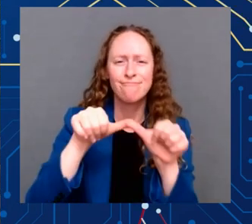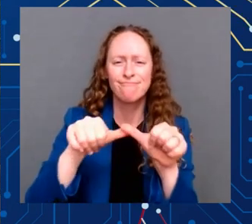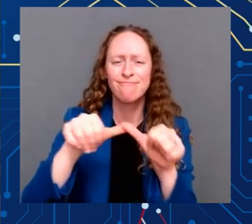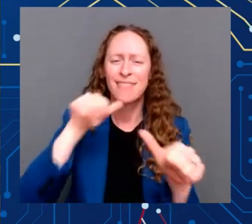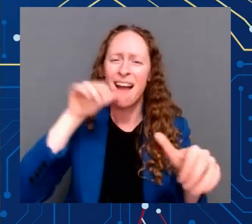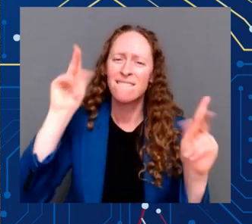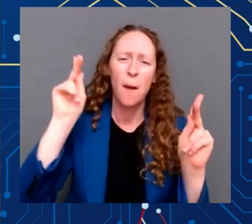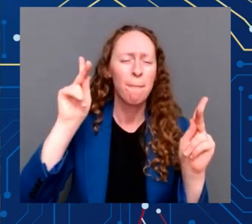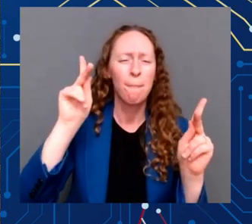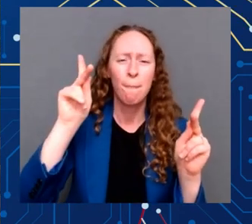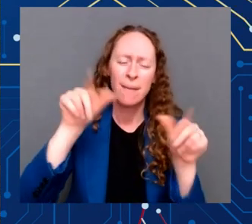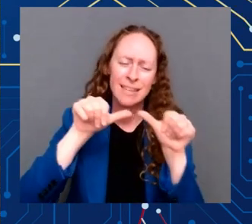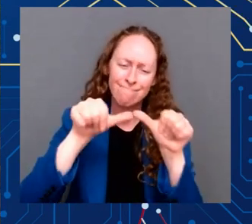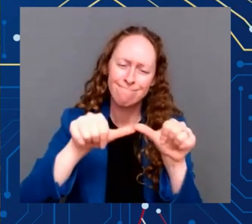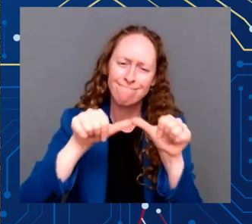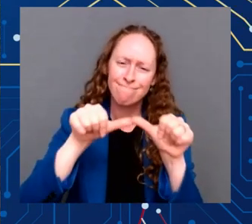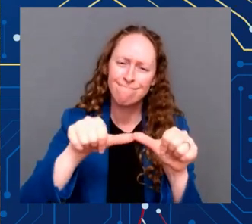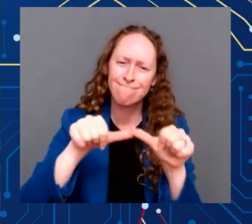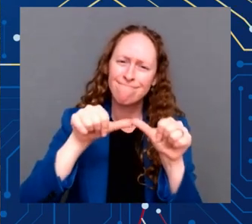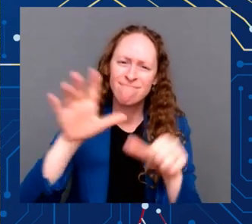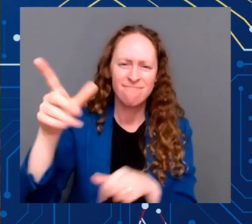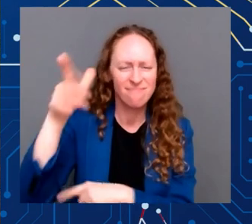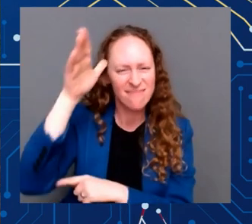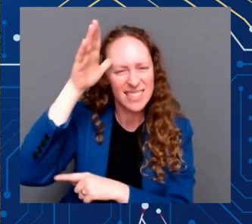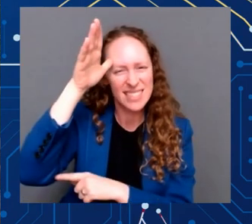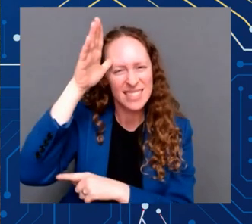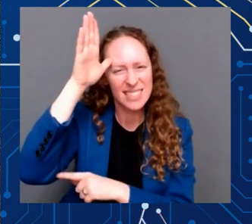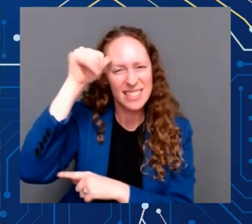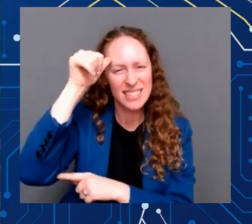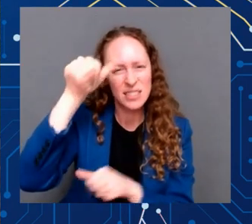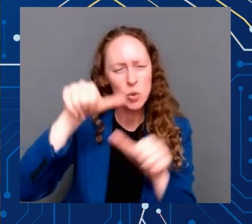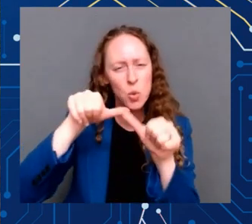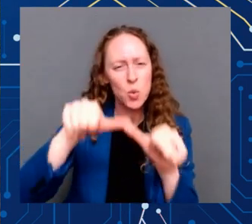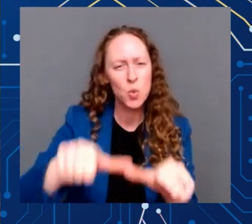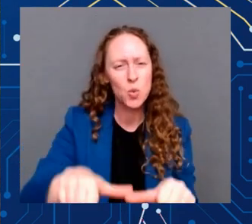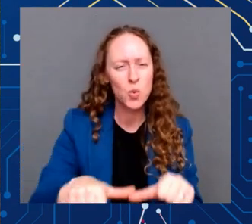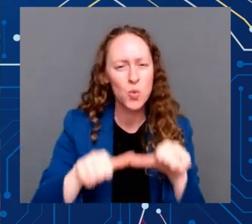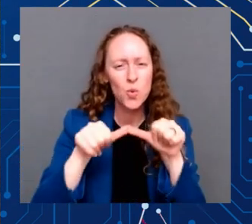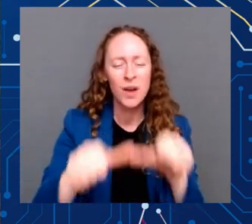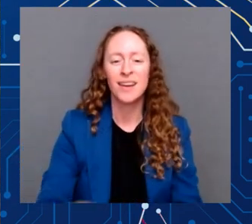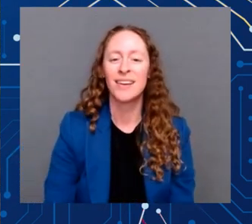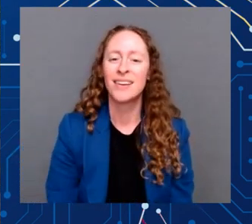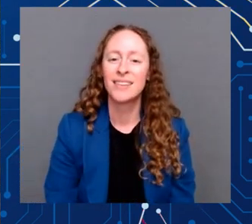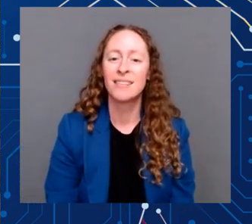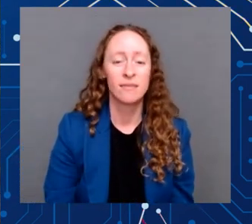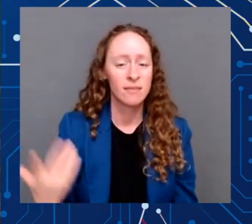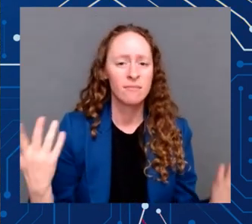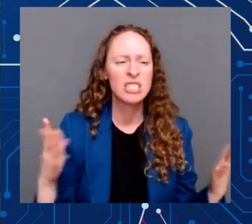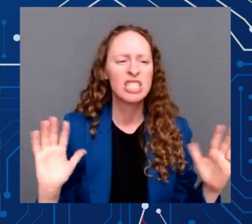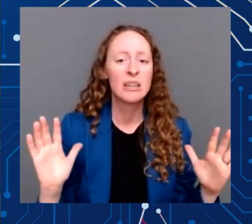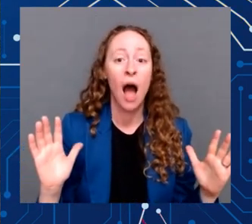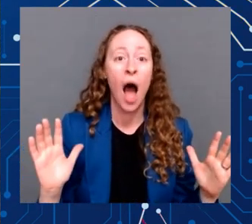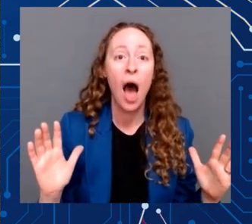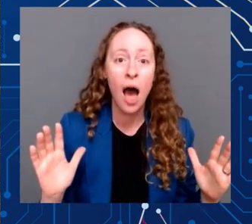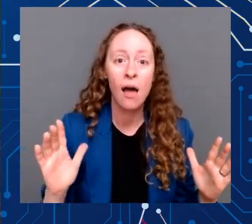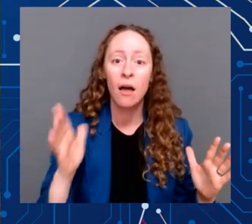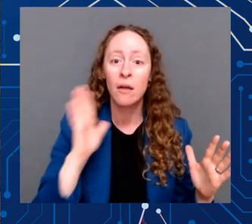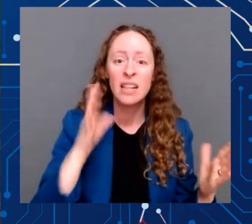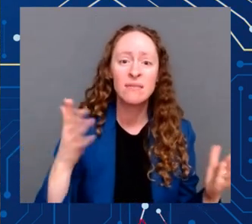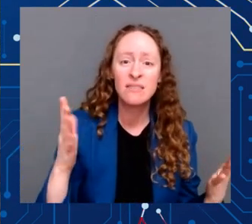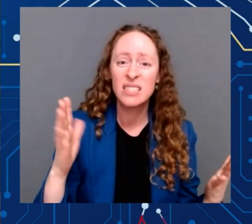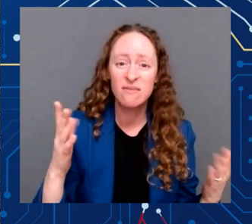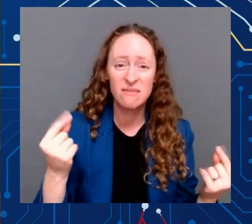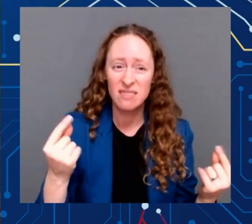times when we thought, could we could this happen? Would it be bipartisan? Always Leader Schumer said,